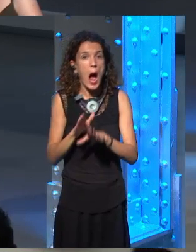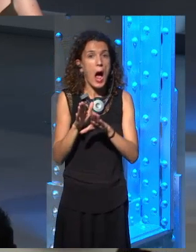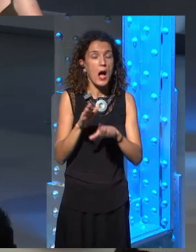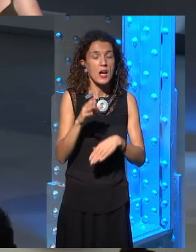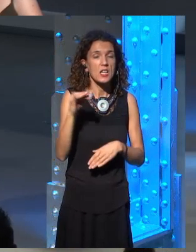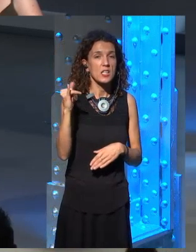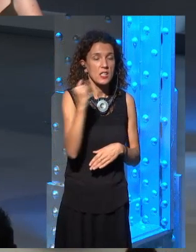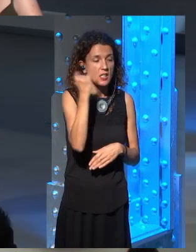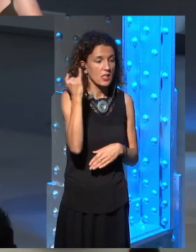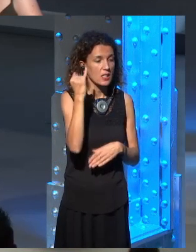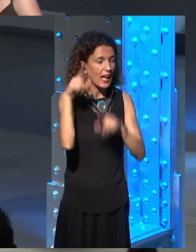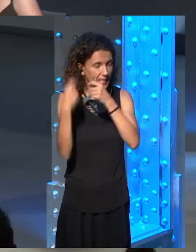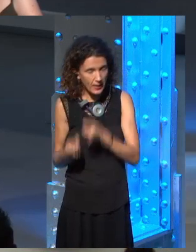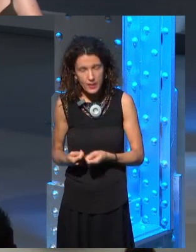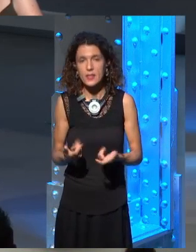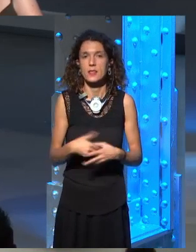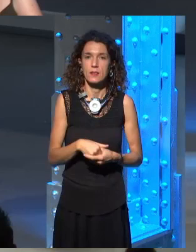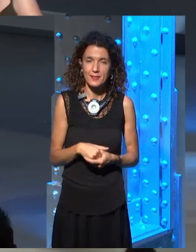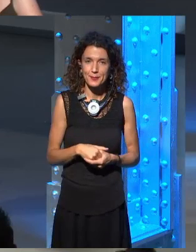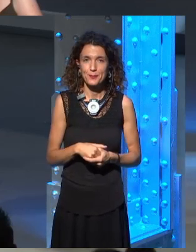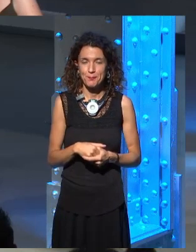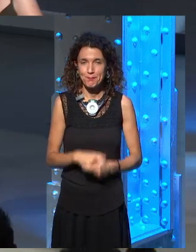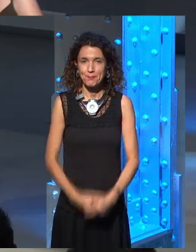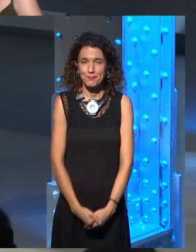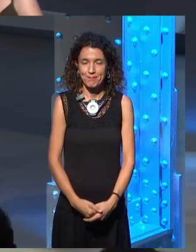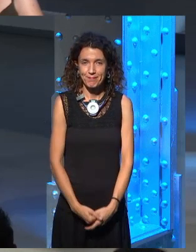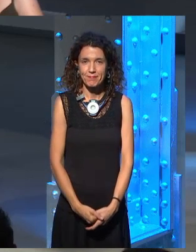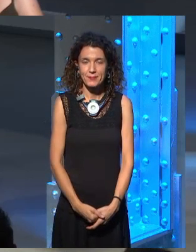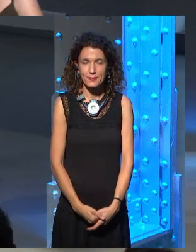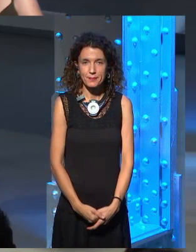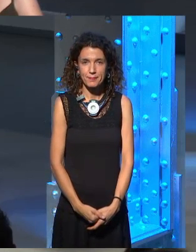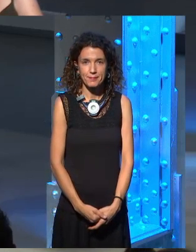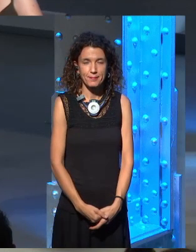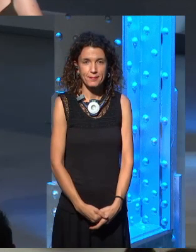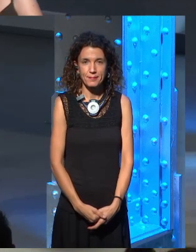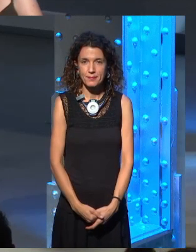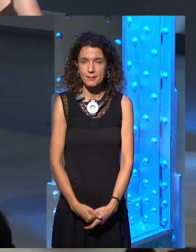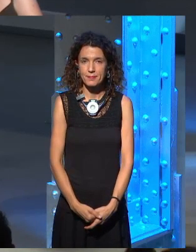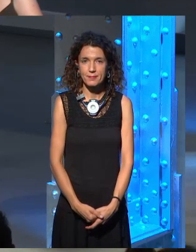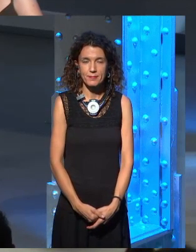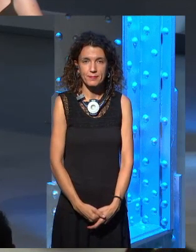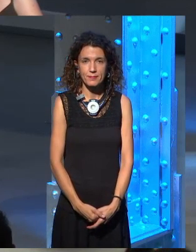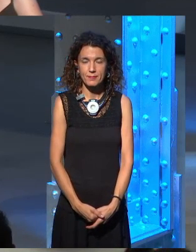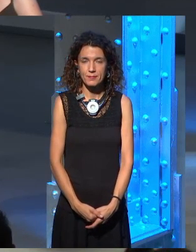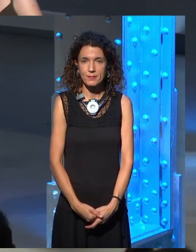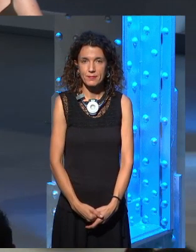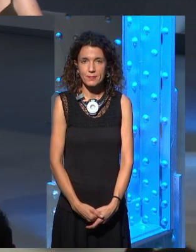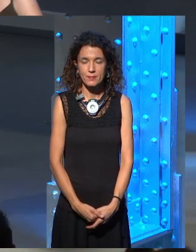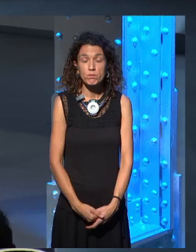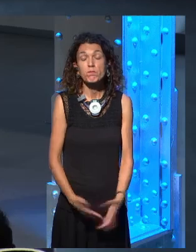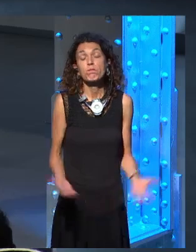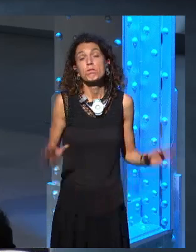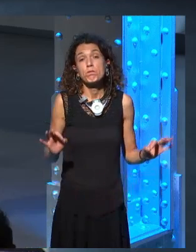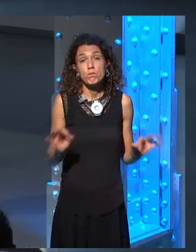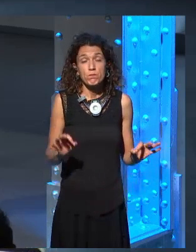any other character riding those dragons? Well, obviously, just Danny. And,